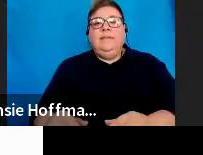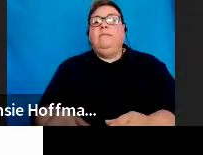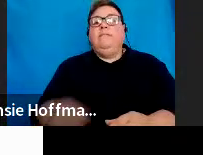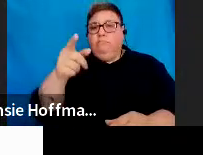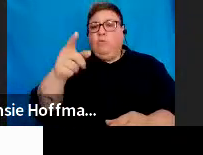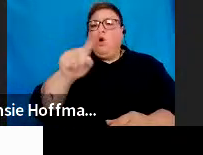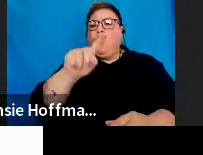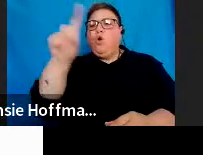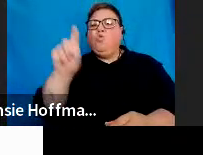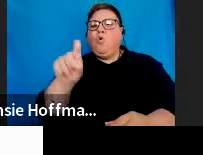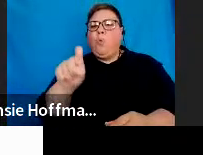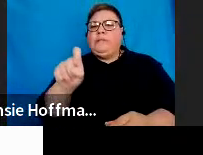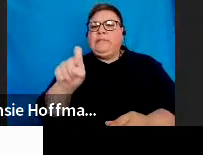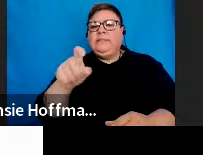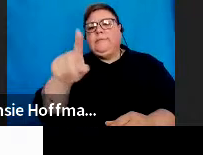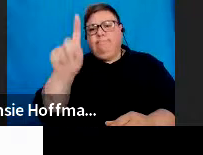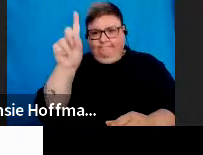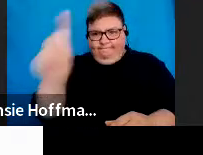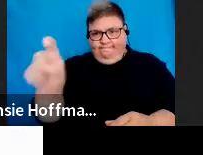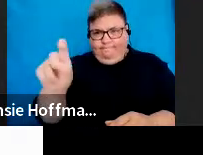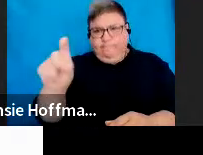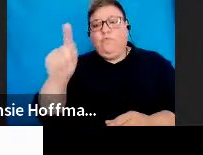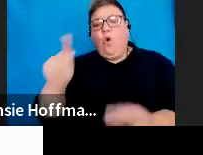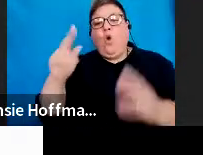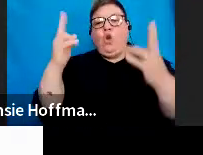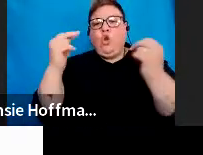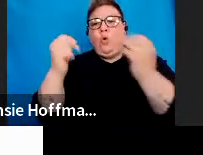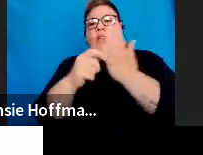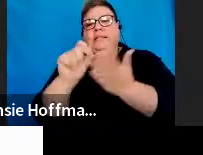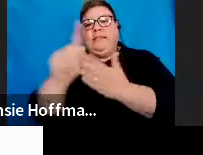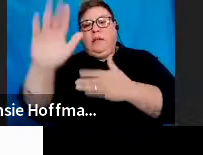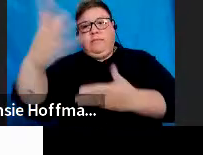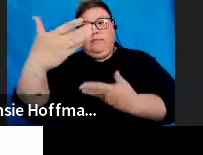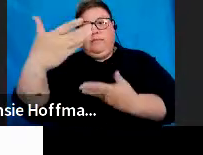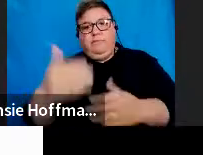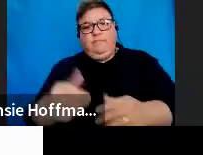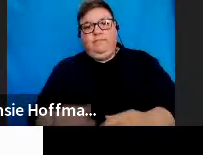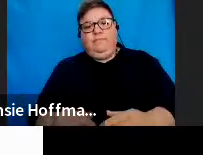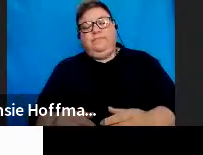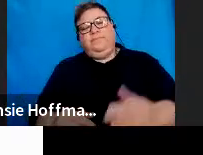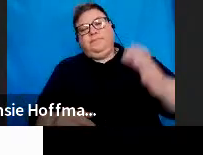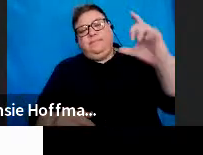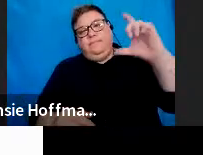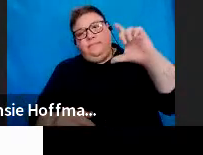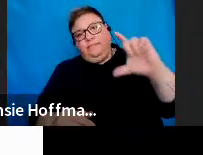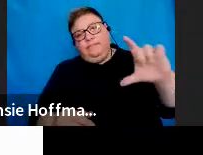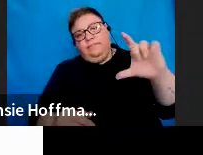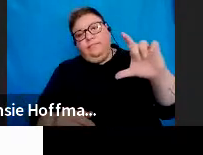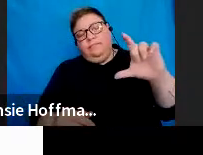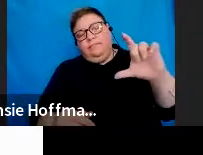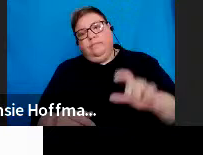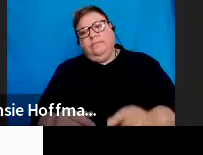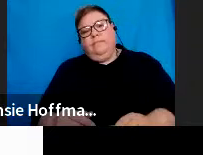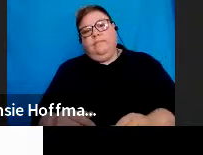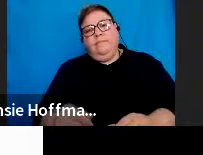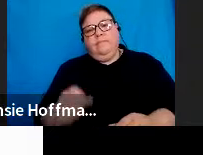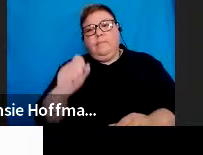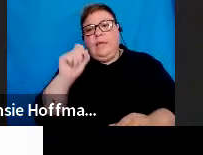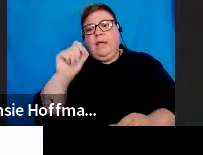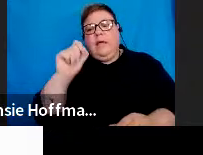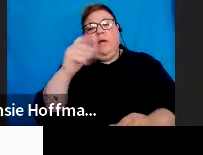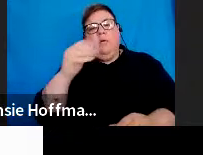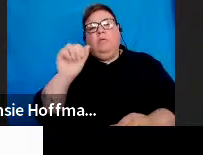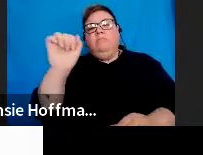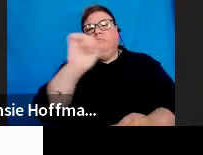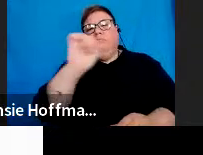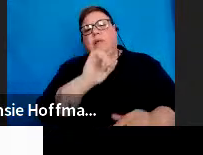to request that new tax directive. The following screen will be displayed with all the directive application forms,